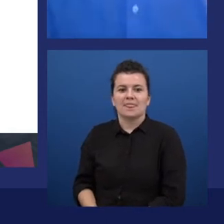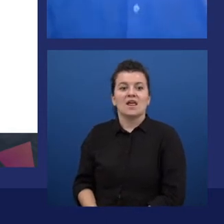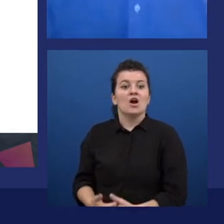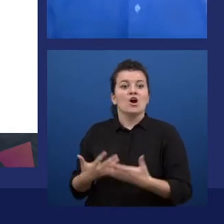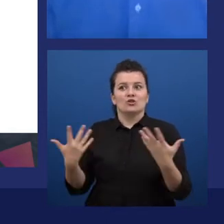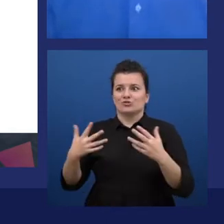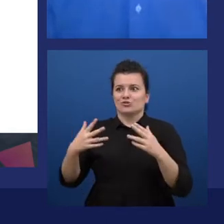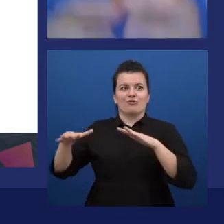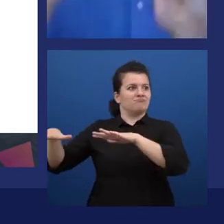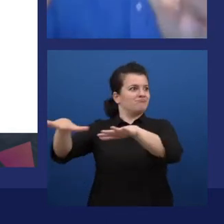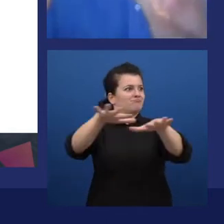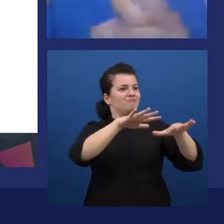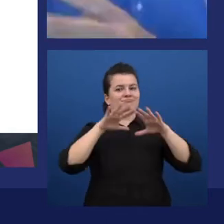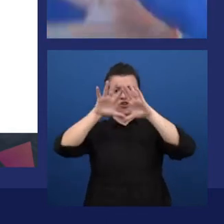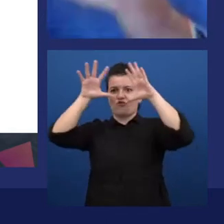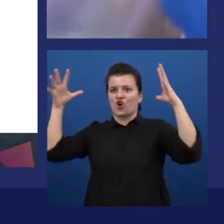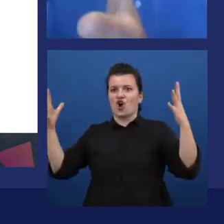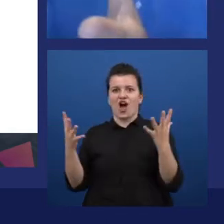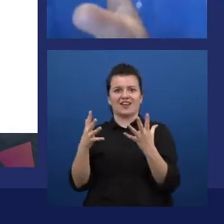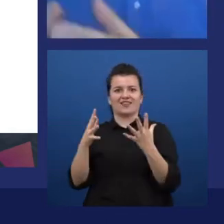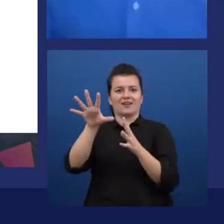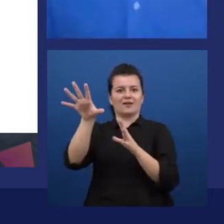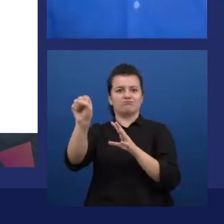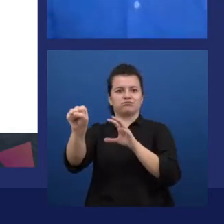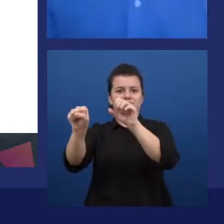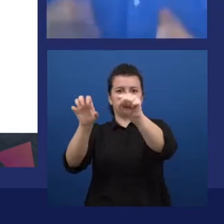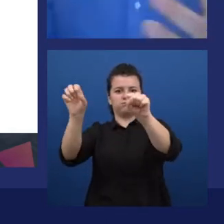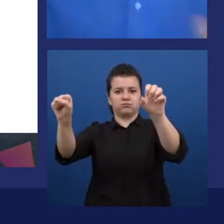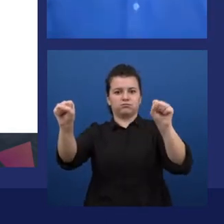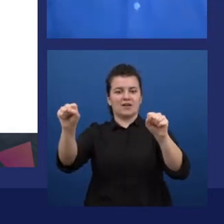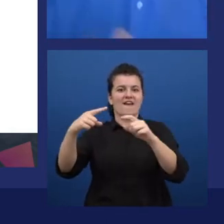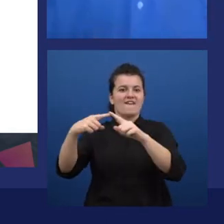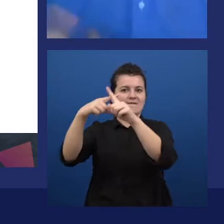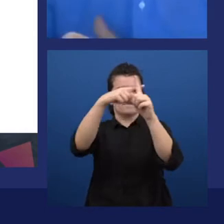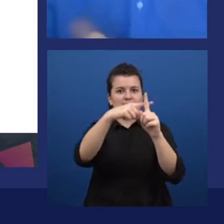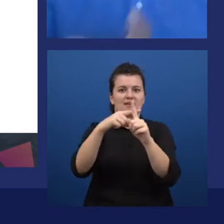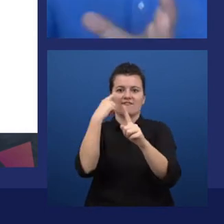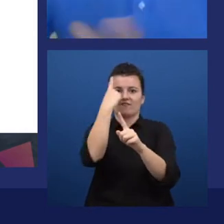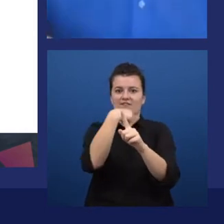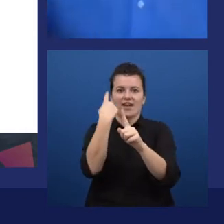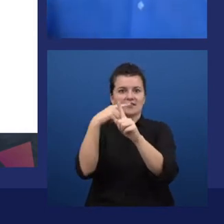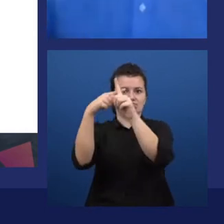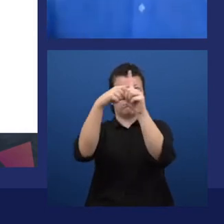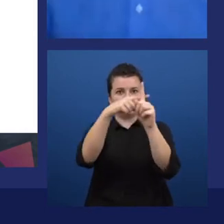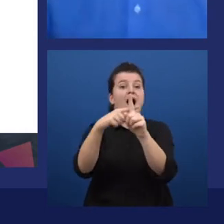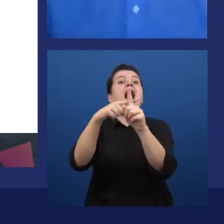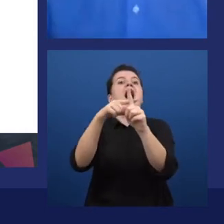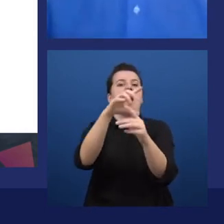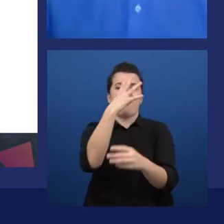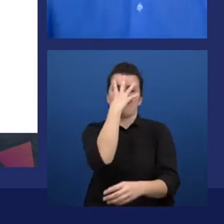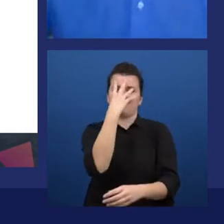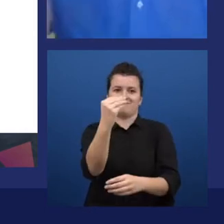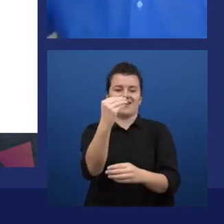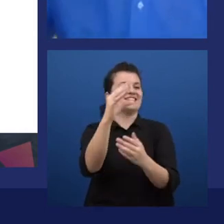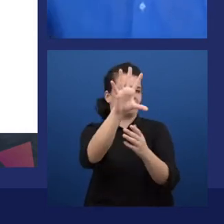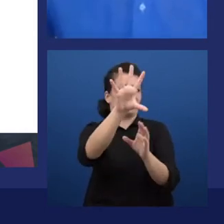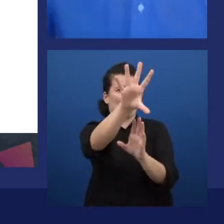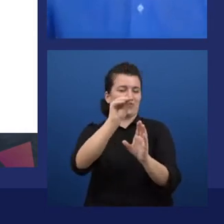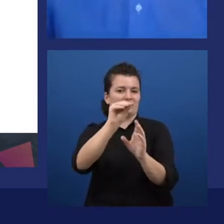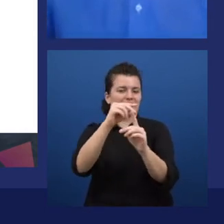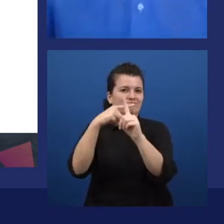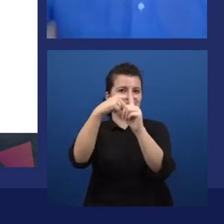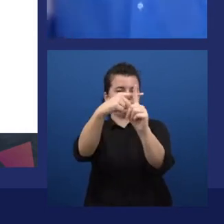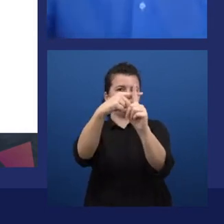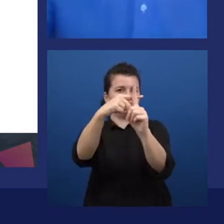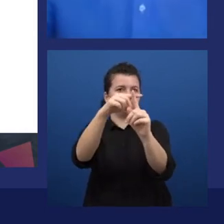and detect people. If possible, identify these people, describe